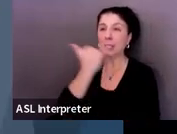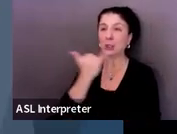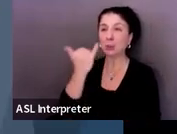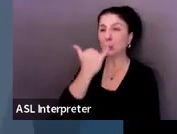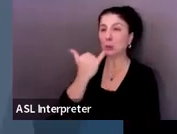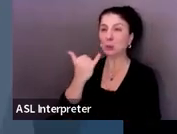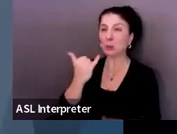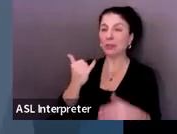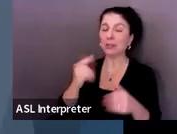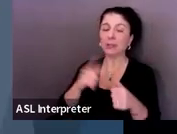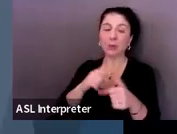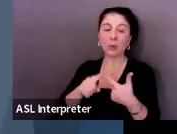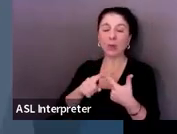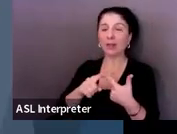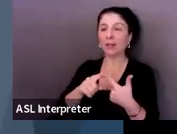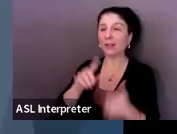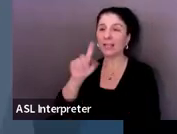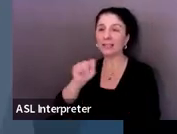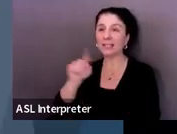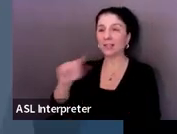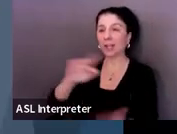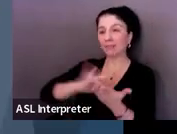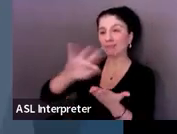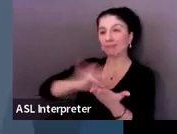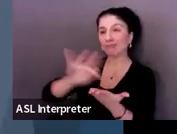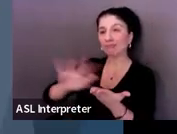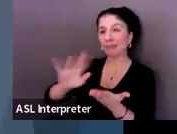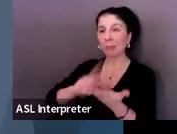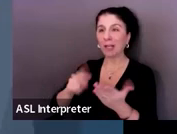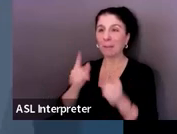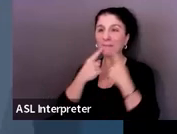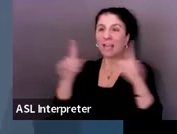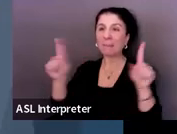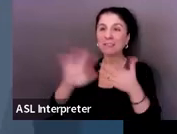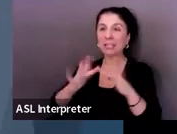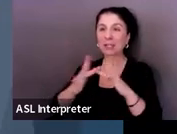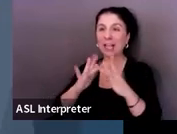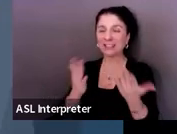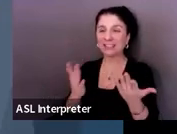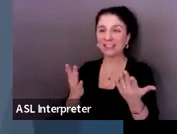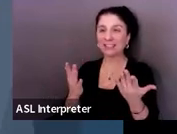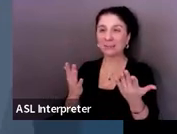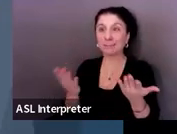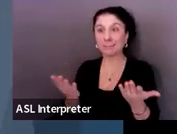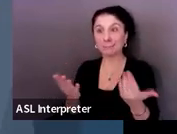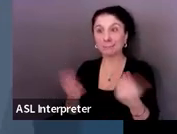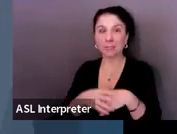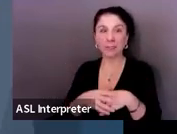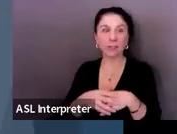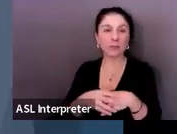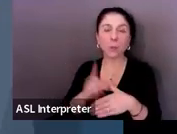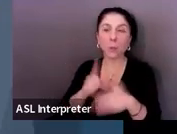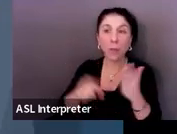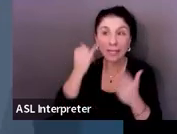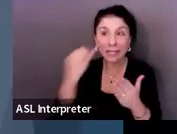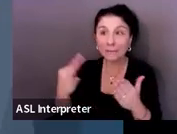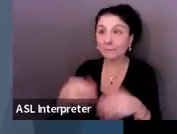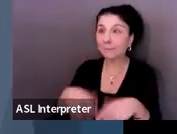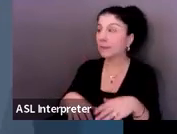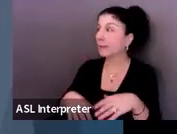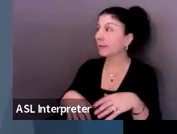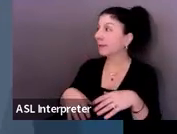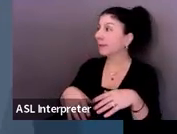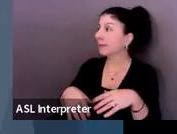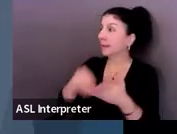influencer. That's the, I see some nods. So what if the child wants to be something like that or a professional video game?